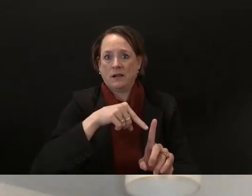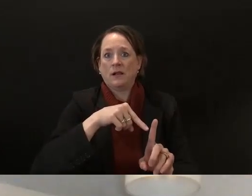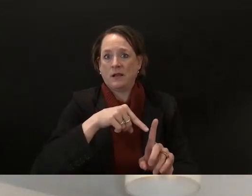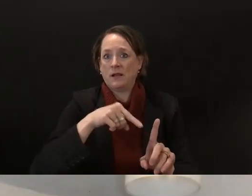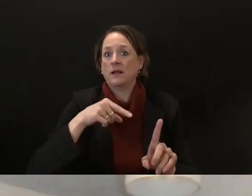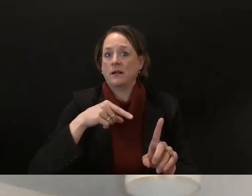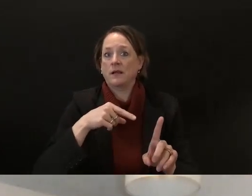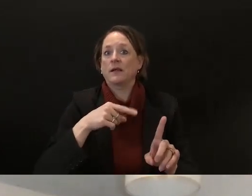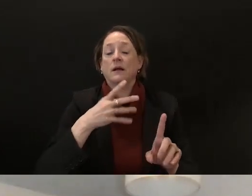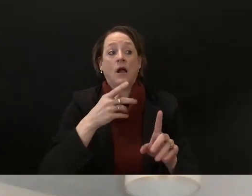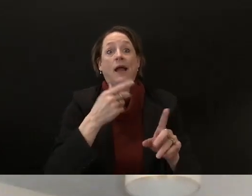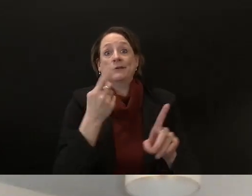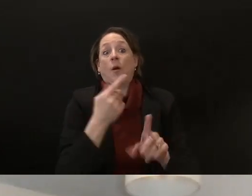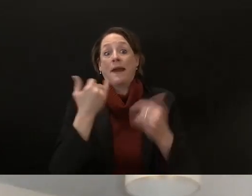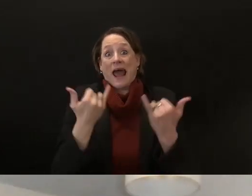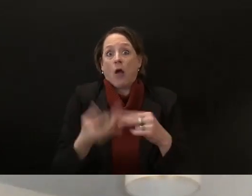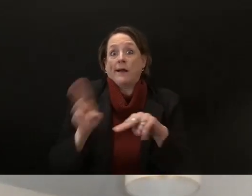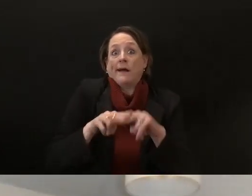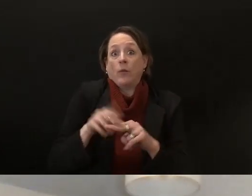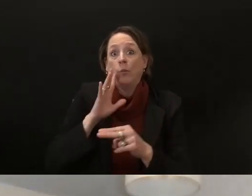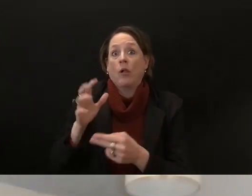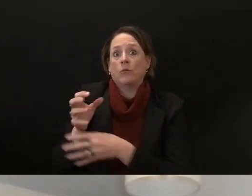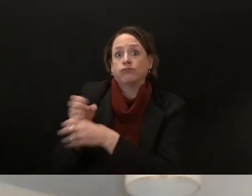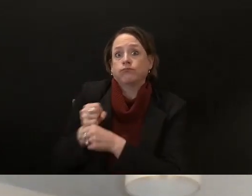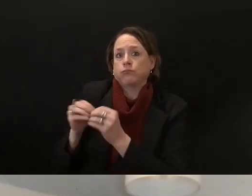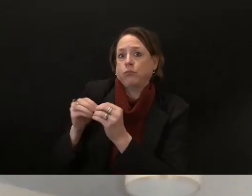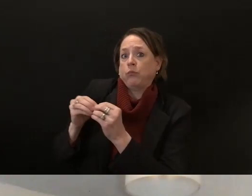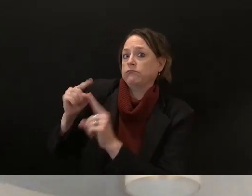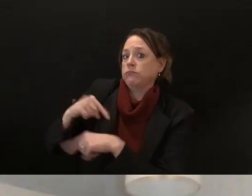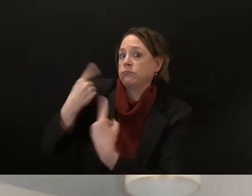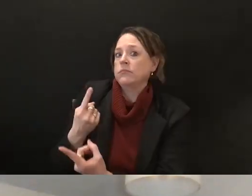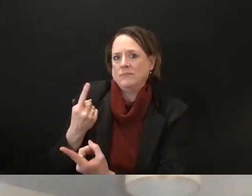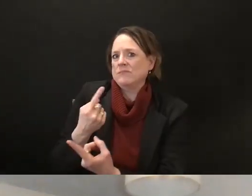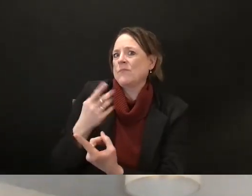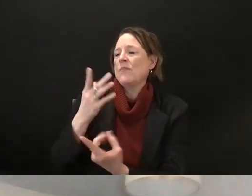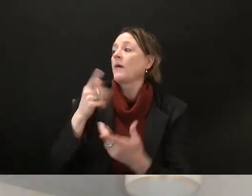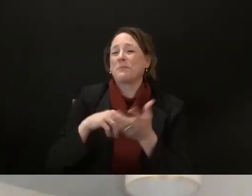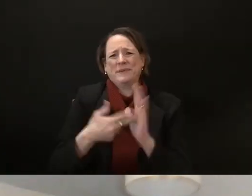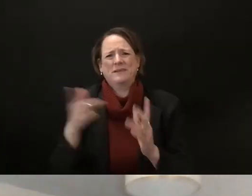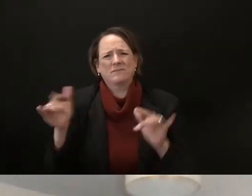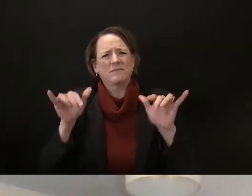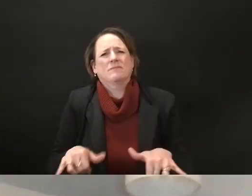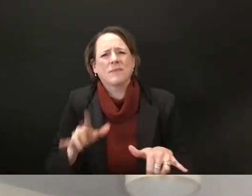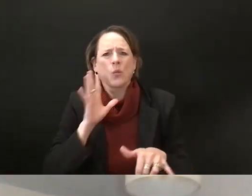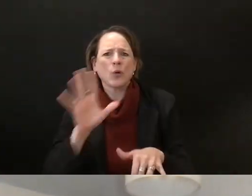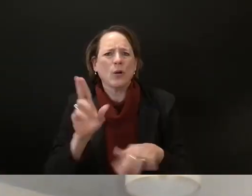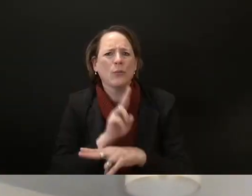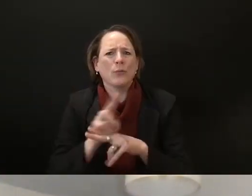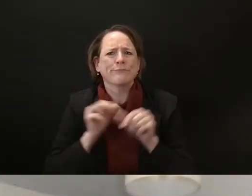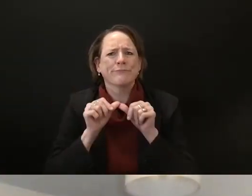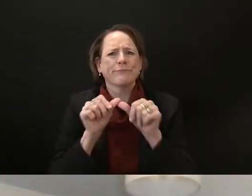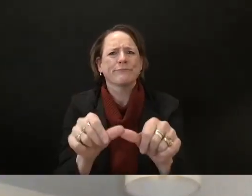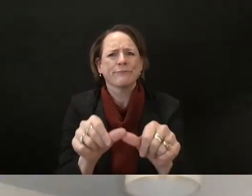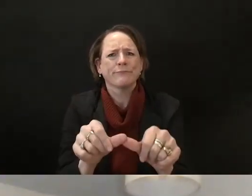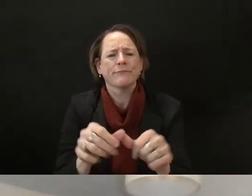back and extinguishing through the rulemaking process so it's not even being enacted uh governor responded with a uh an